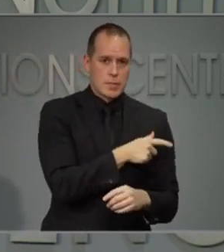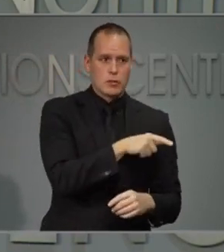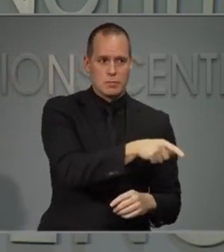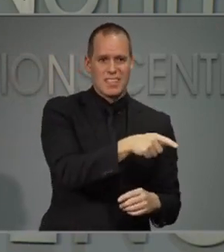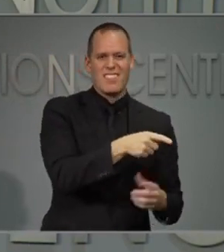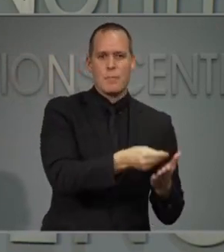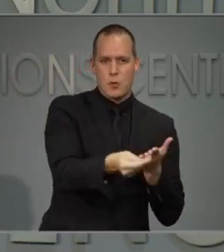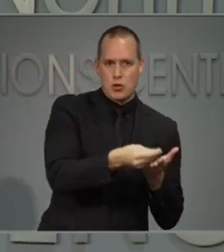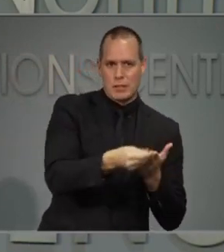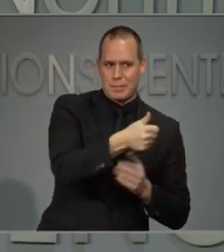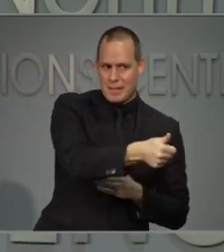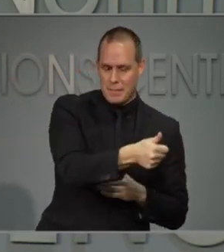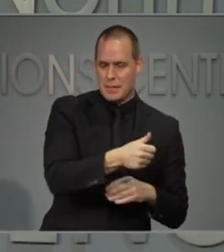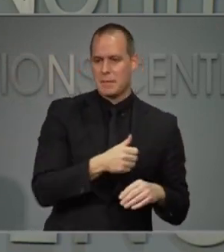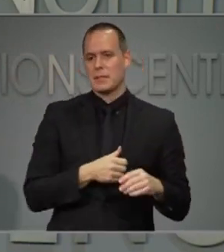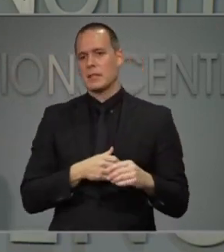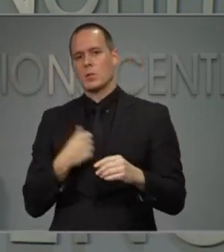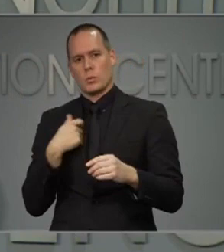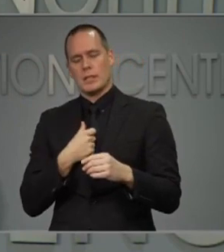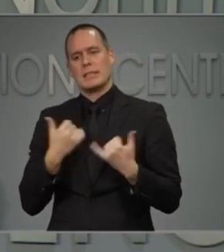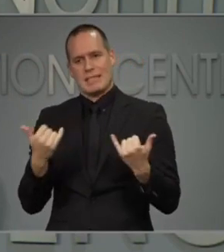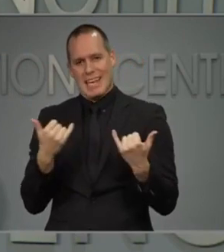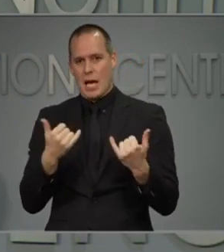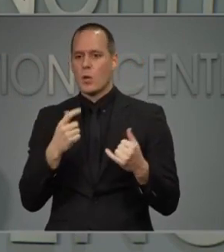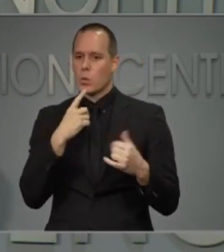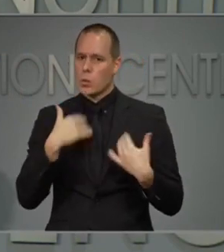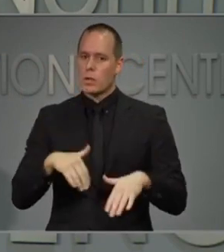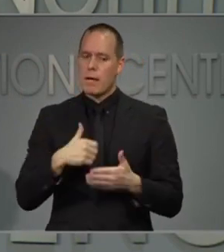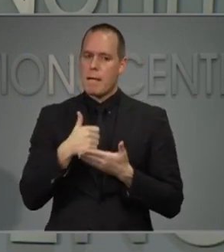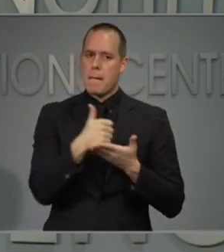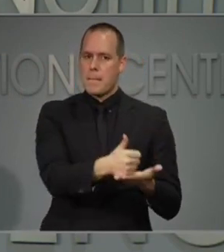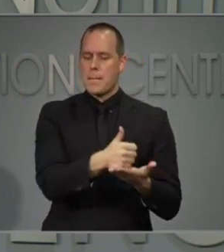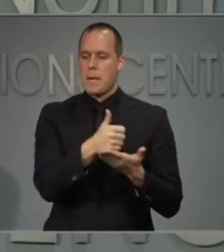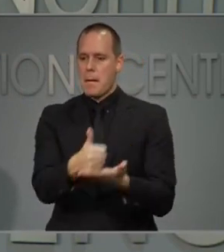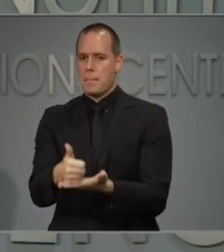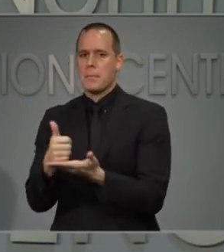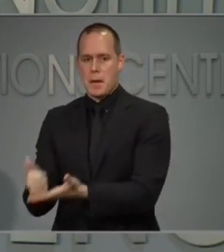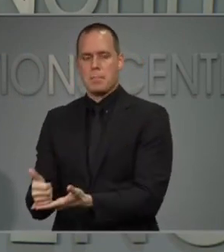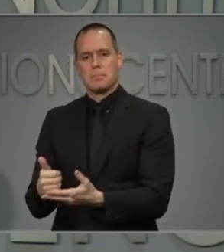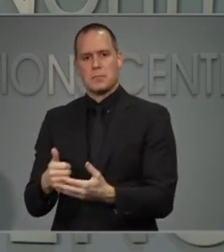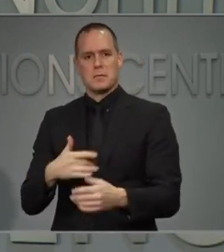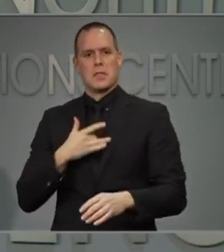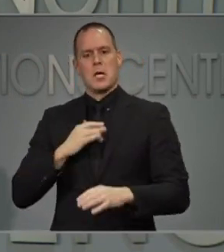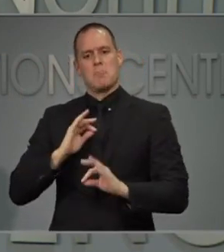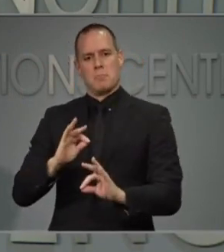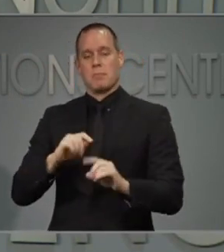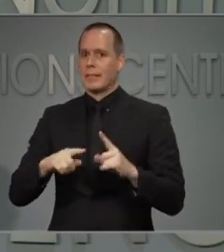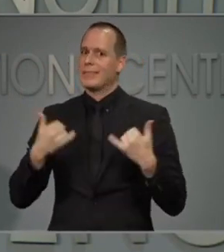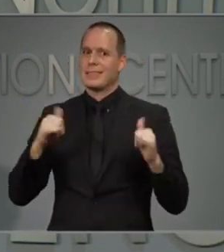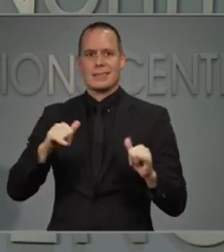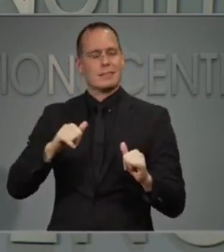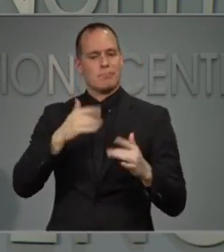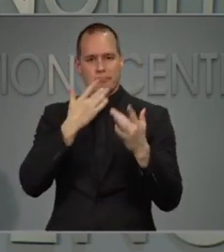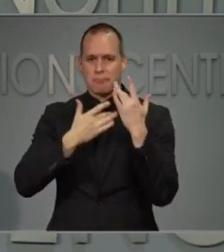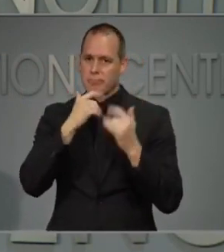we're beginning to make somewhat of a dent in our need but we still have a long way to go. Thank you.